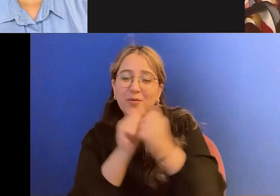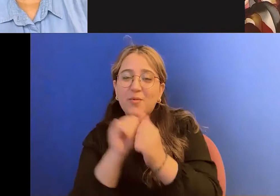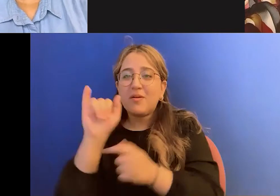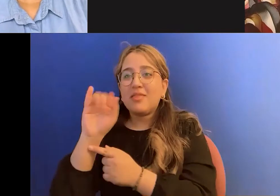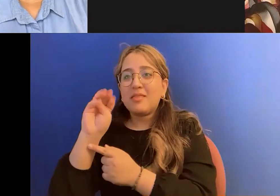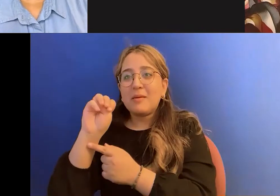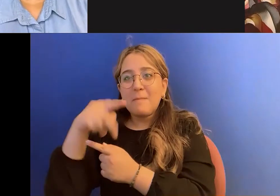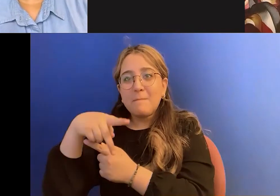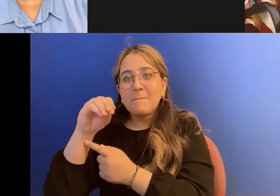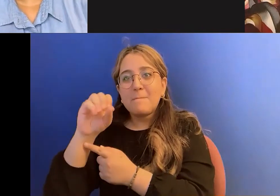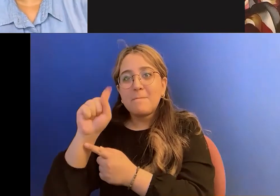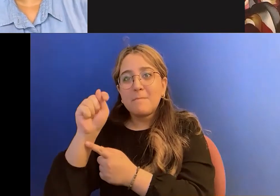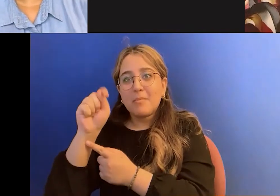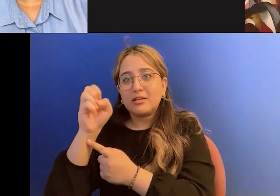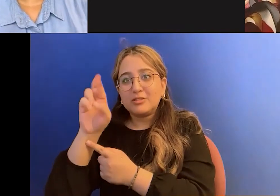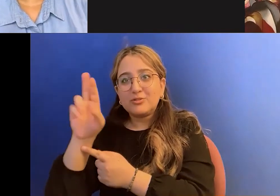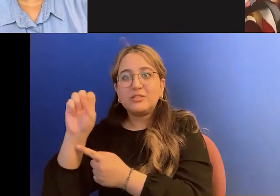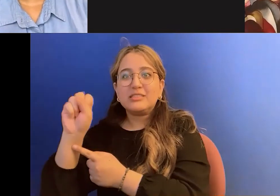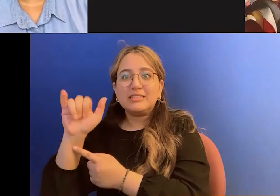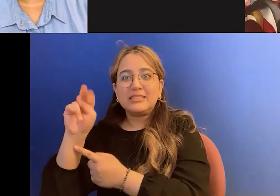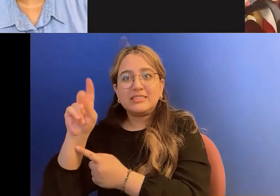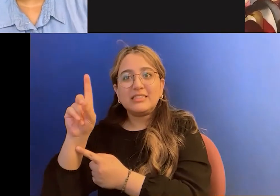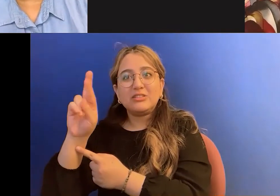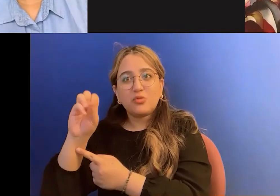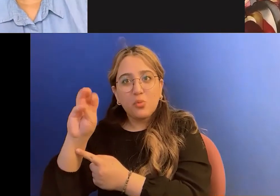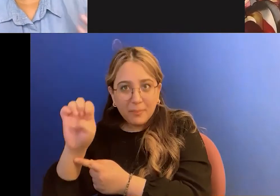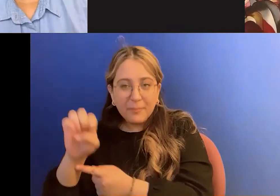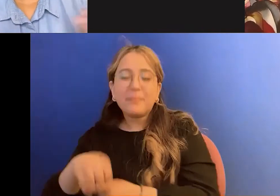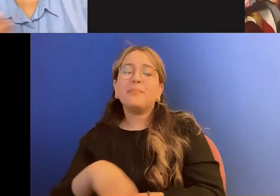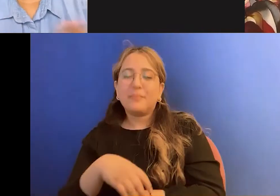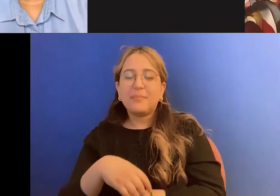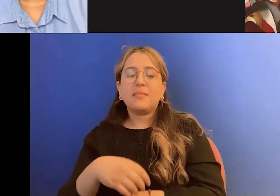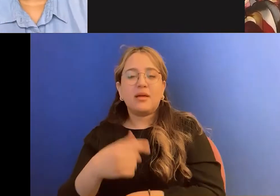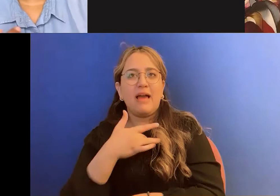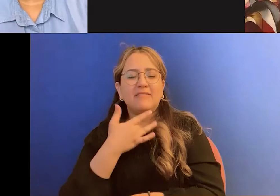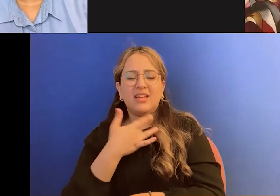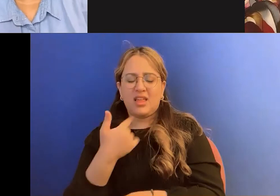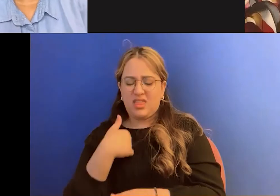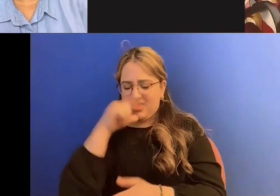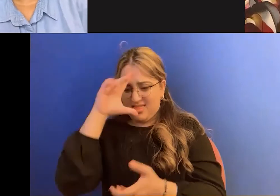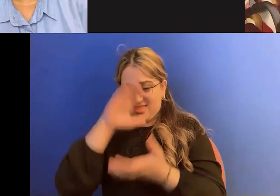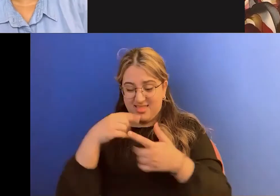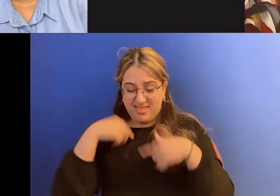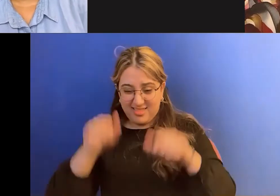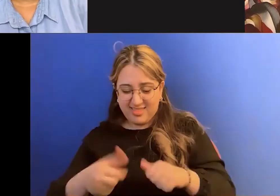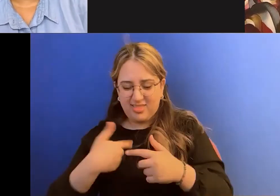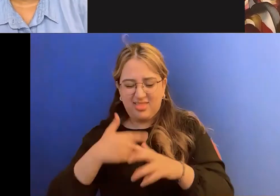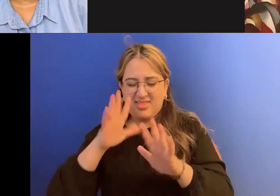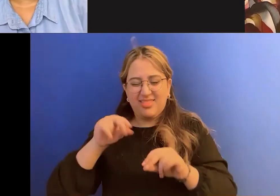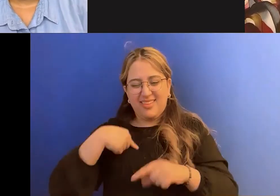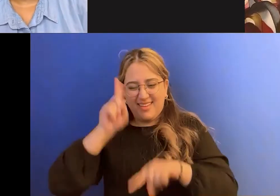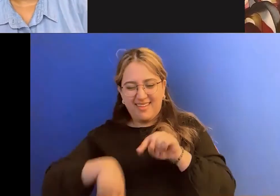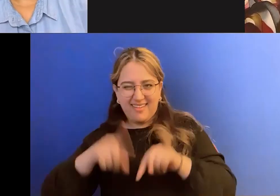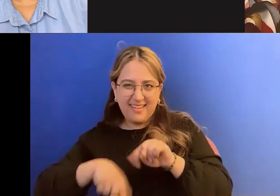always this kind of like disbelief and, you know, I discredit, but I, I got my husband, my husband's always kind of like, yeah, no,